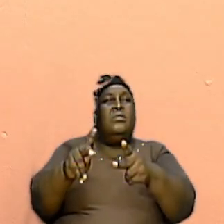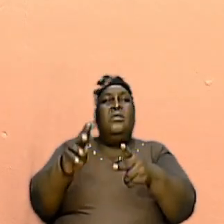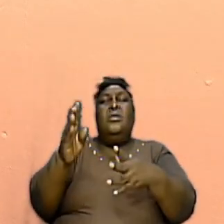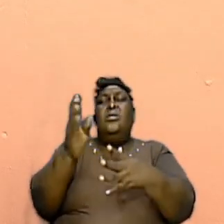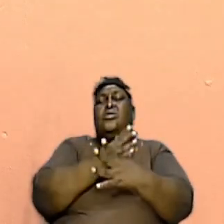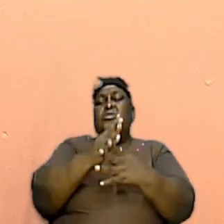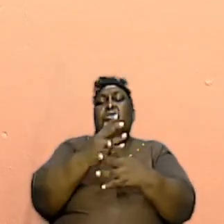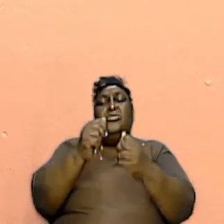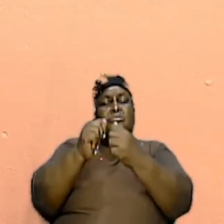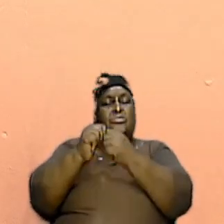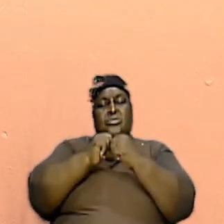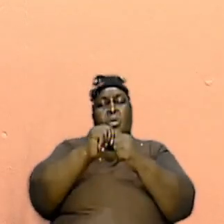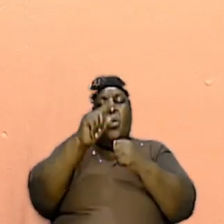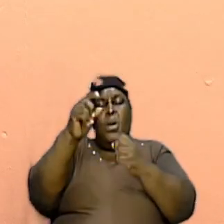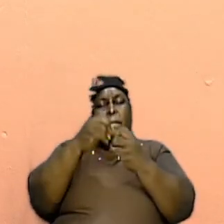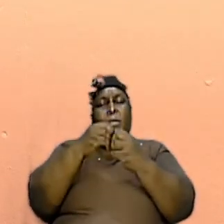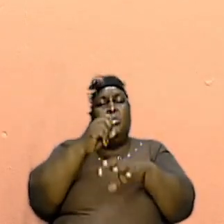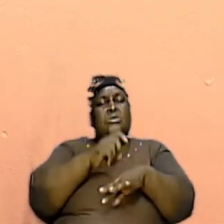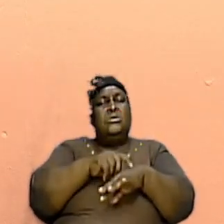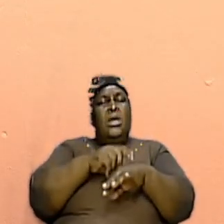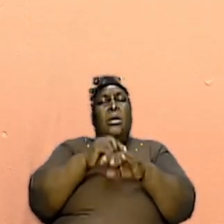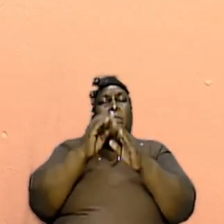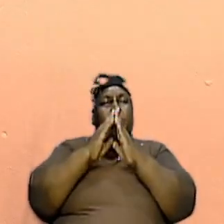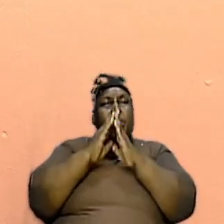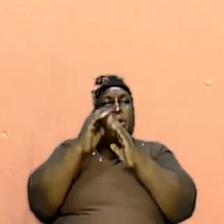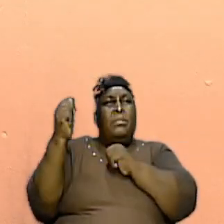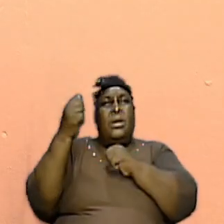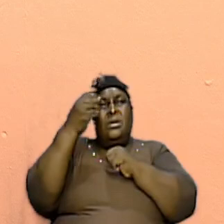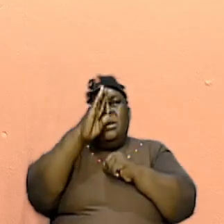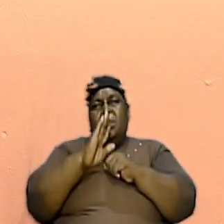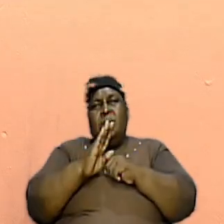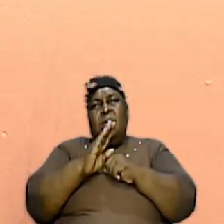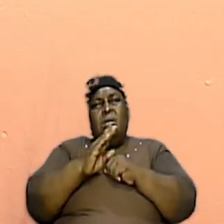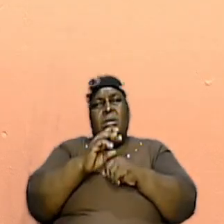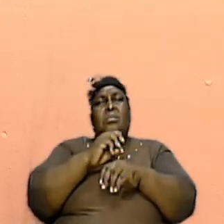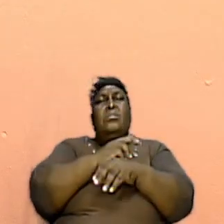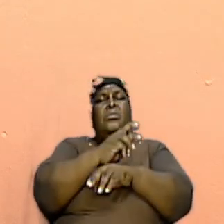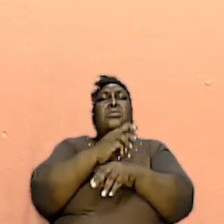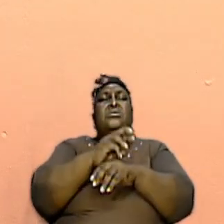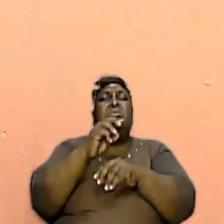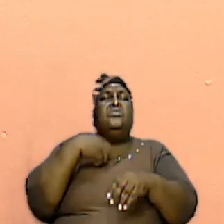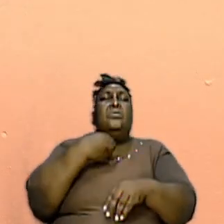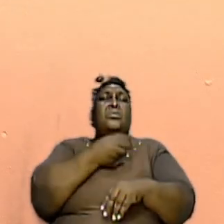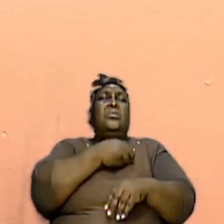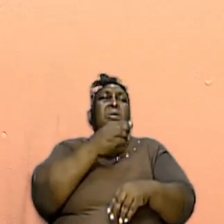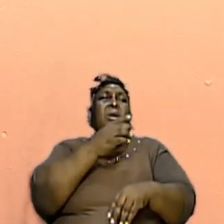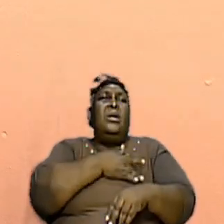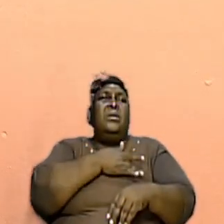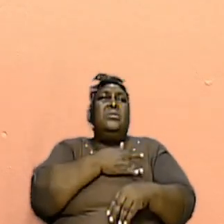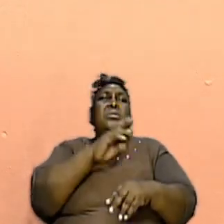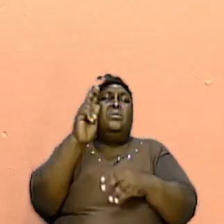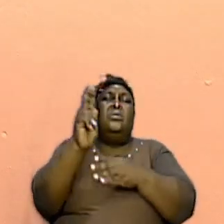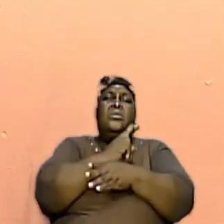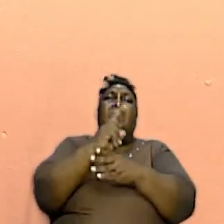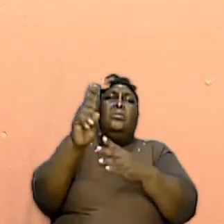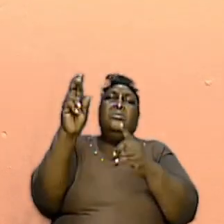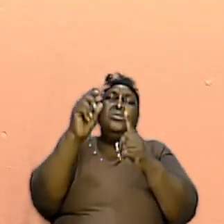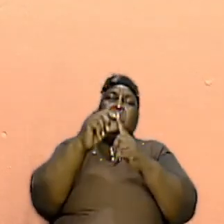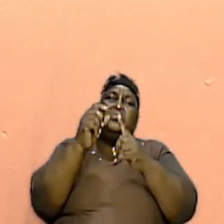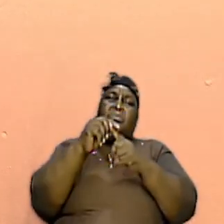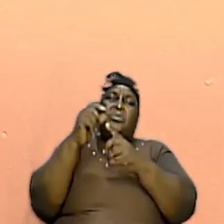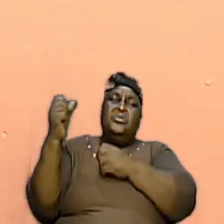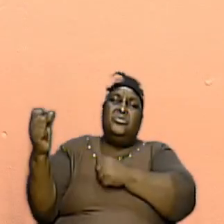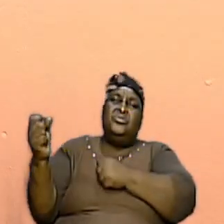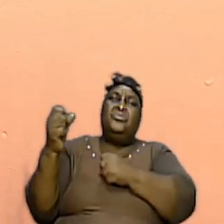Shared Together One More Time I Pray Mighty God That You Will Minister To Our Hearts That You Will Use These Words And